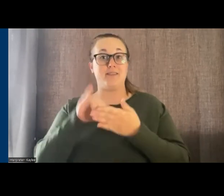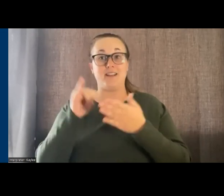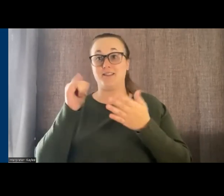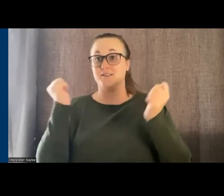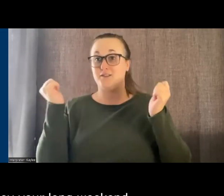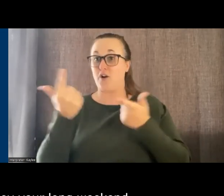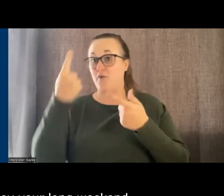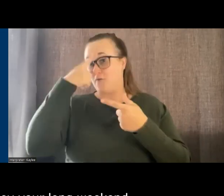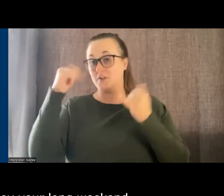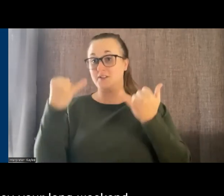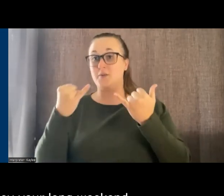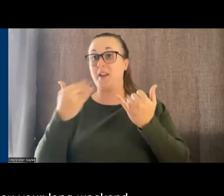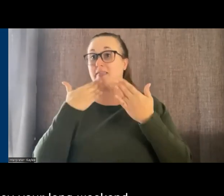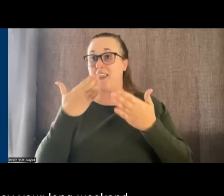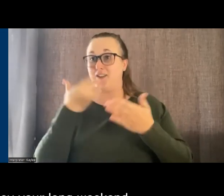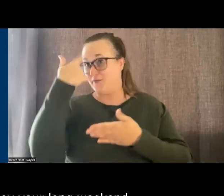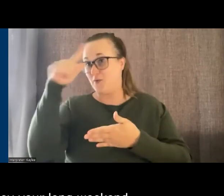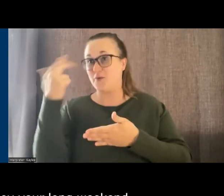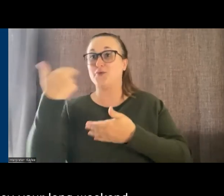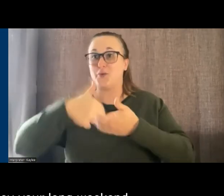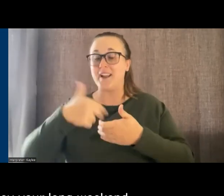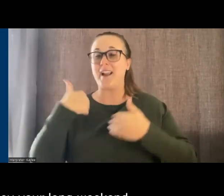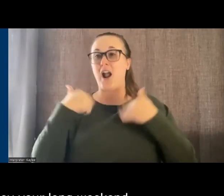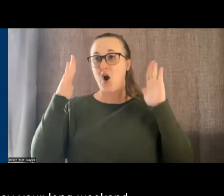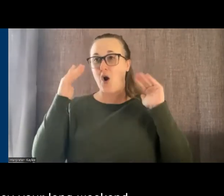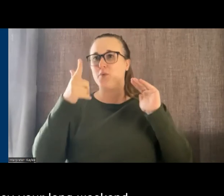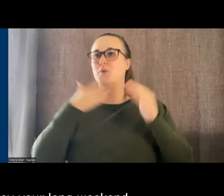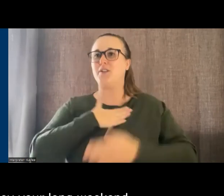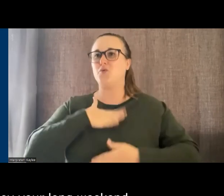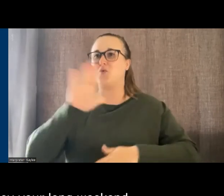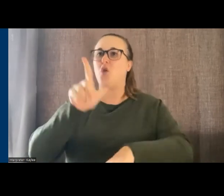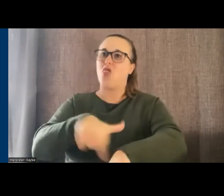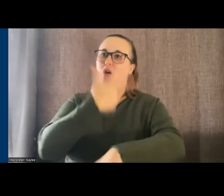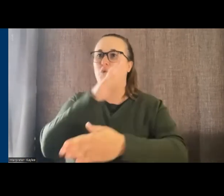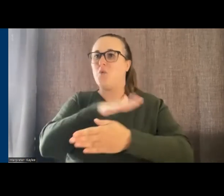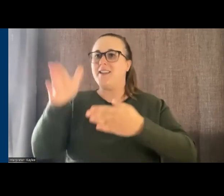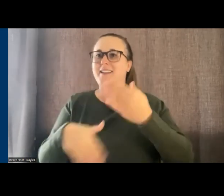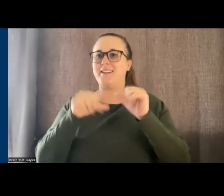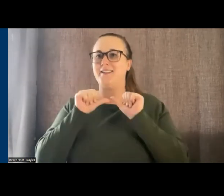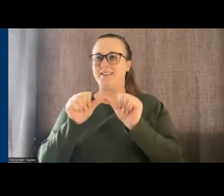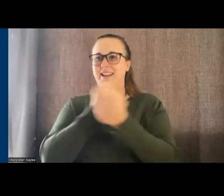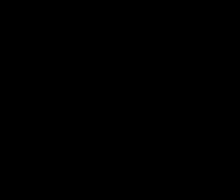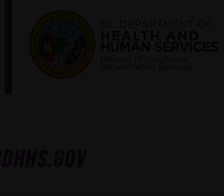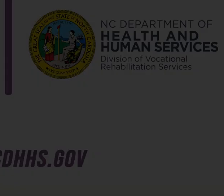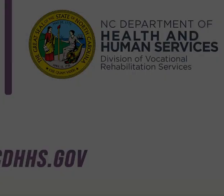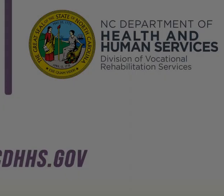all for joining us. I hope that you enjoy your long weekend and stay safe. Thank you guys.